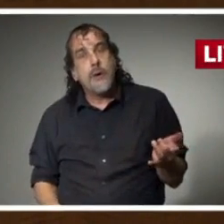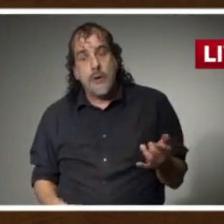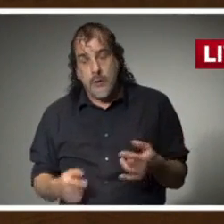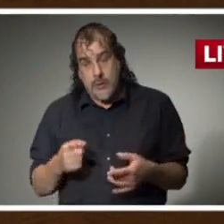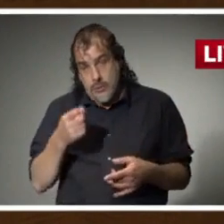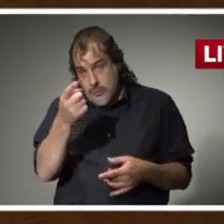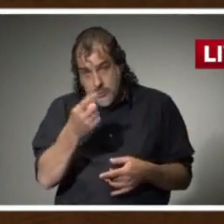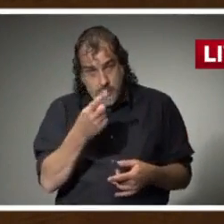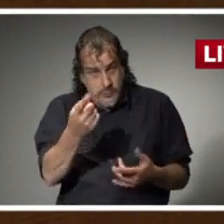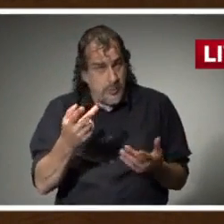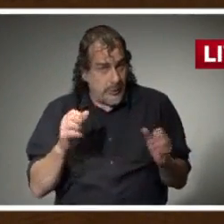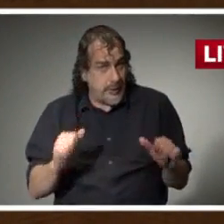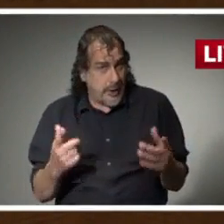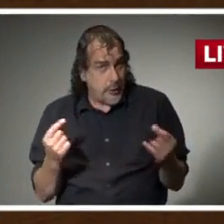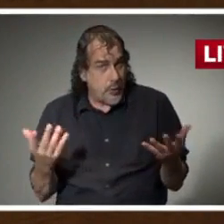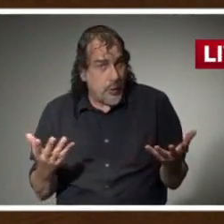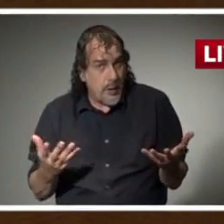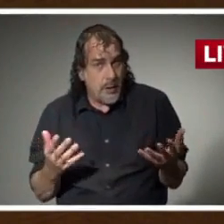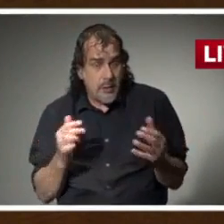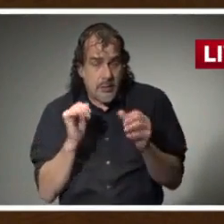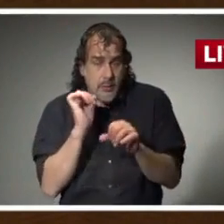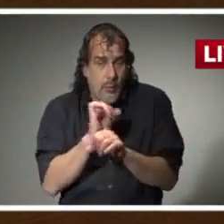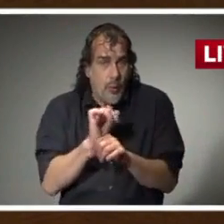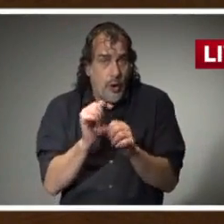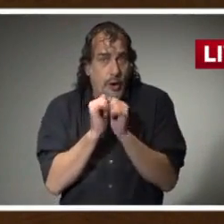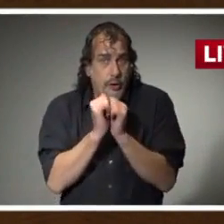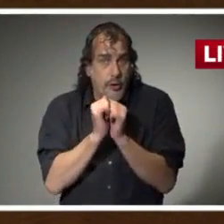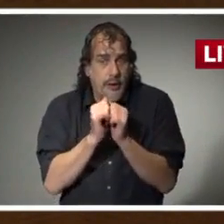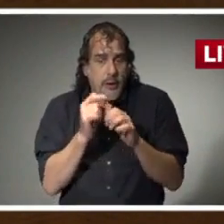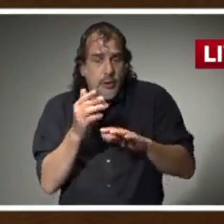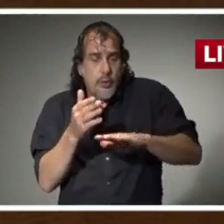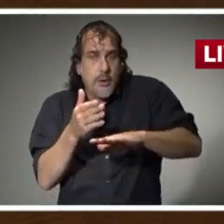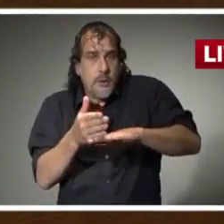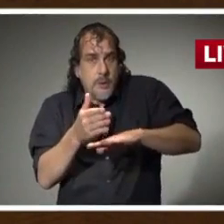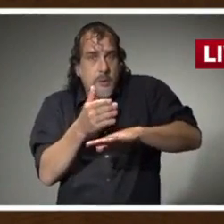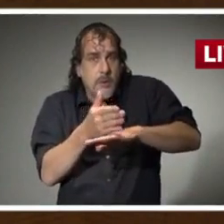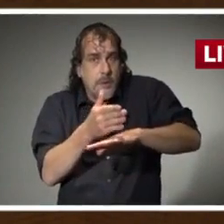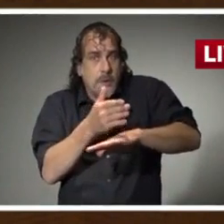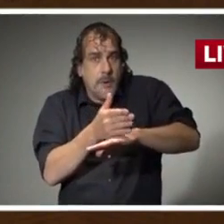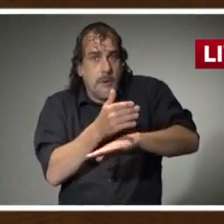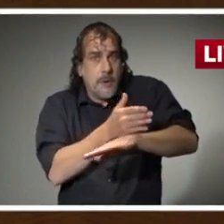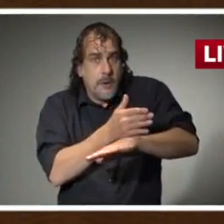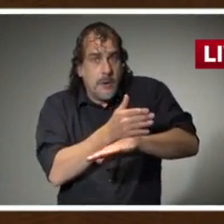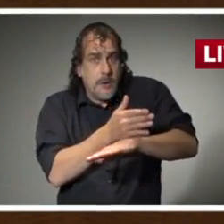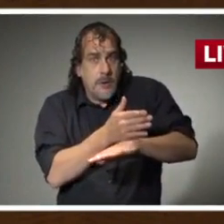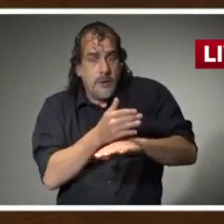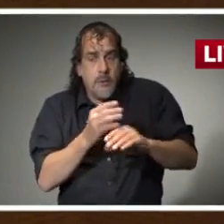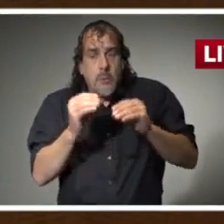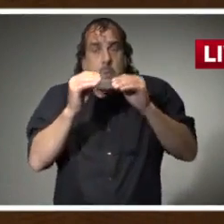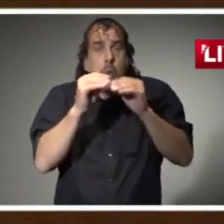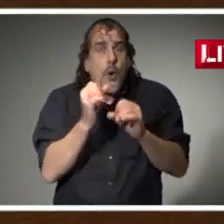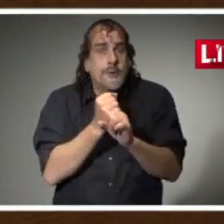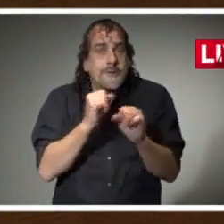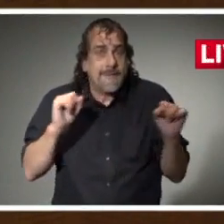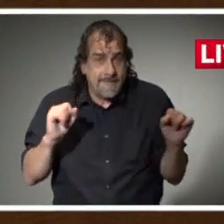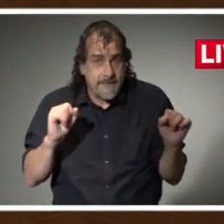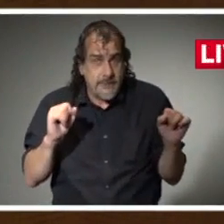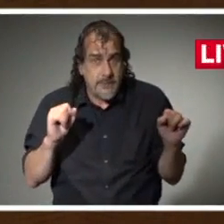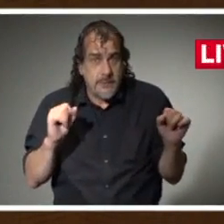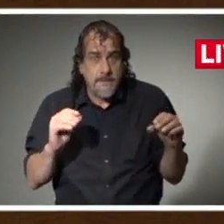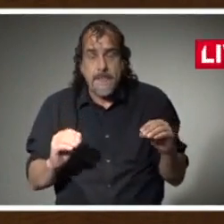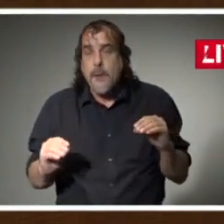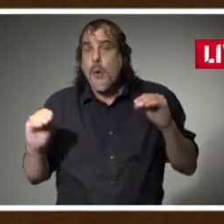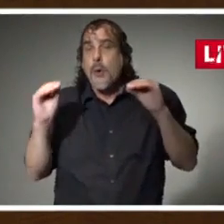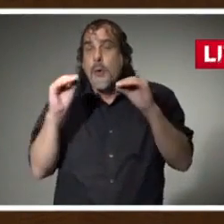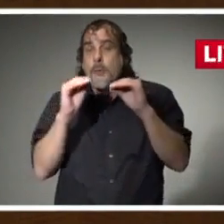is try to work together to help make things better. Make them a little safer. Make them